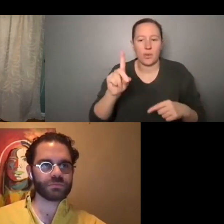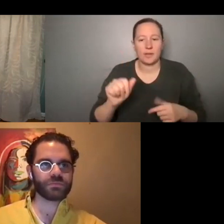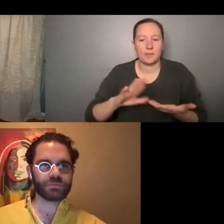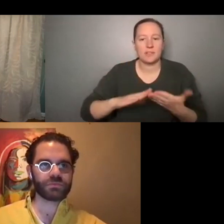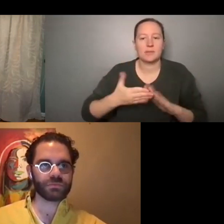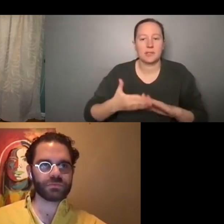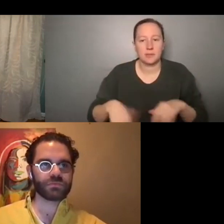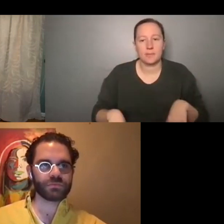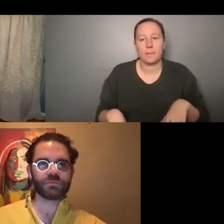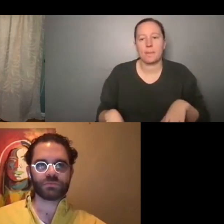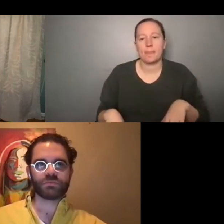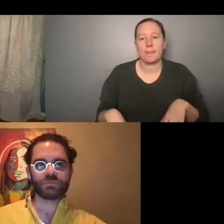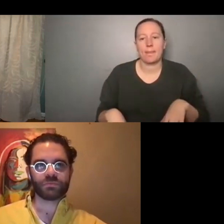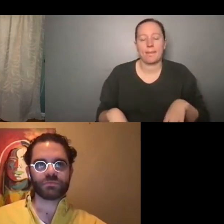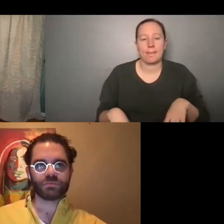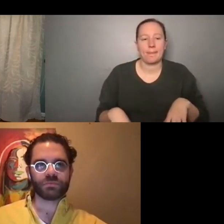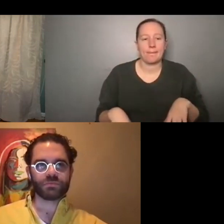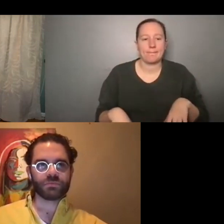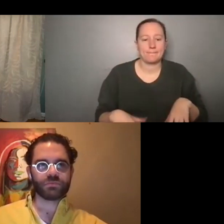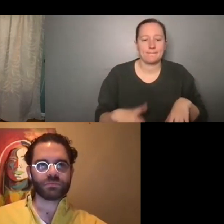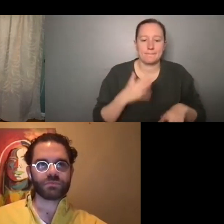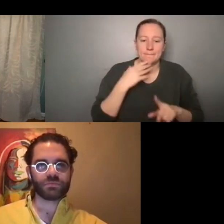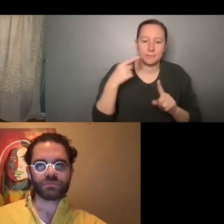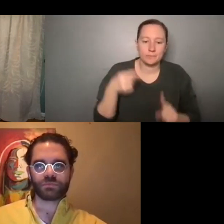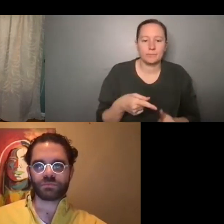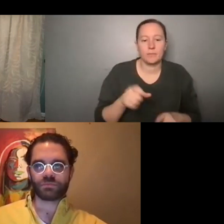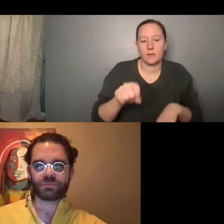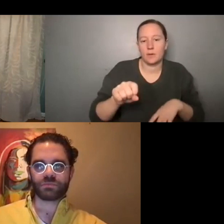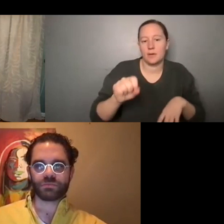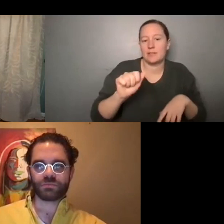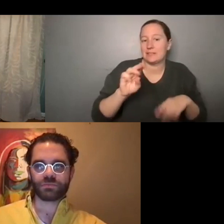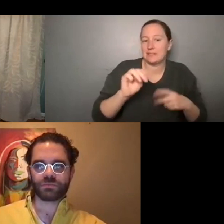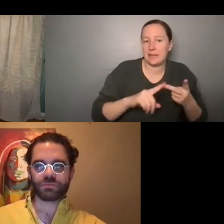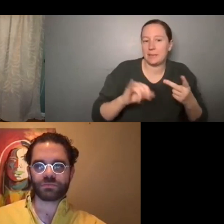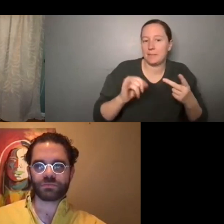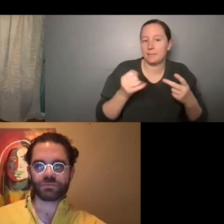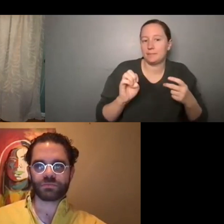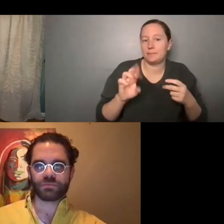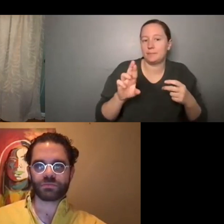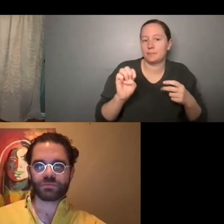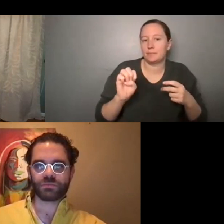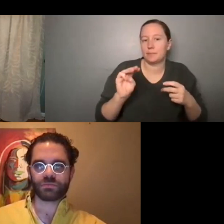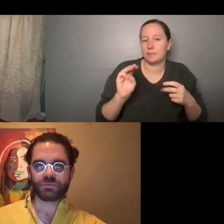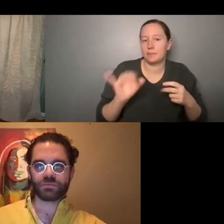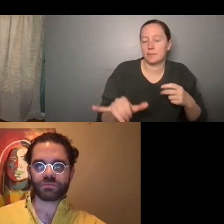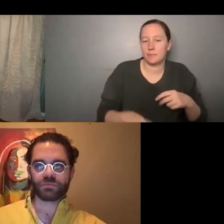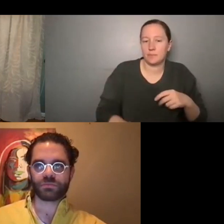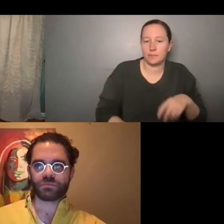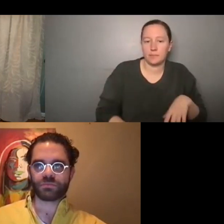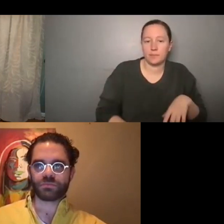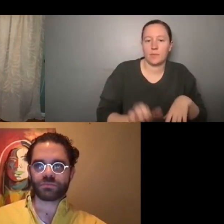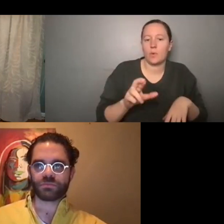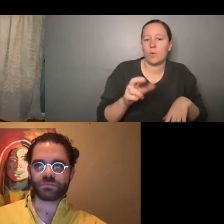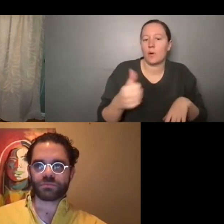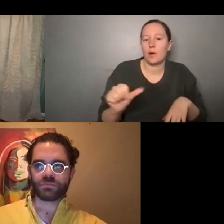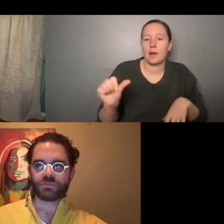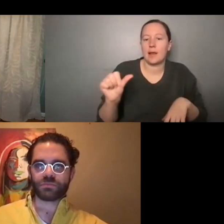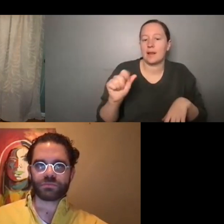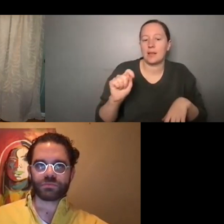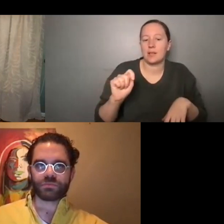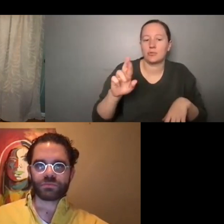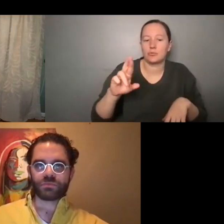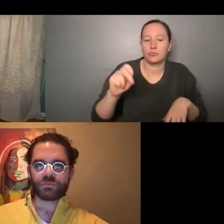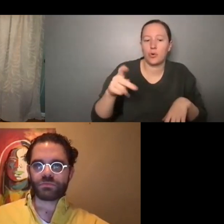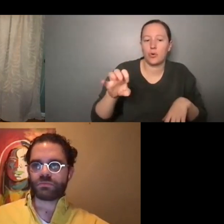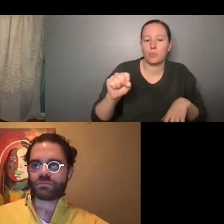community. Um, such a good point. Um, but Sam or Jeremy, any thoughts on that question, um, or any tropes that you try to avoid?